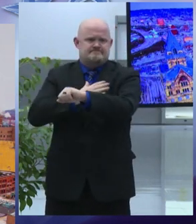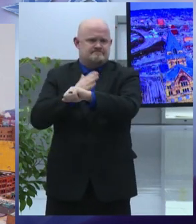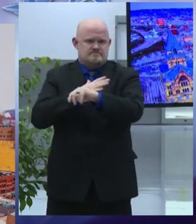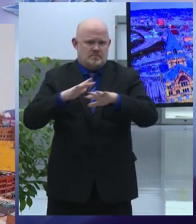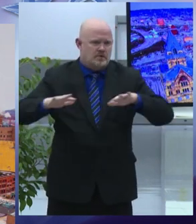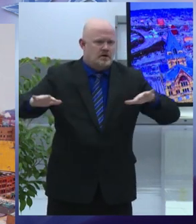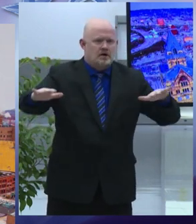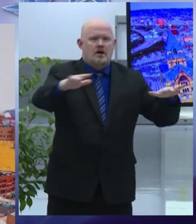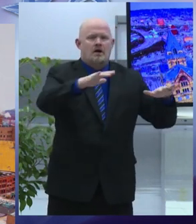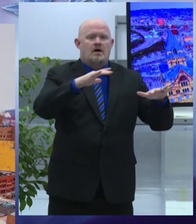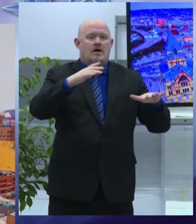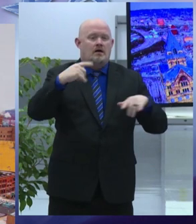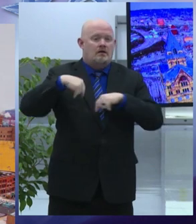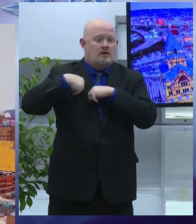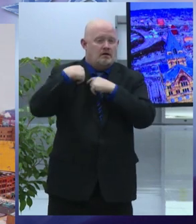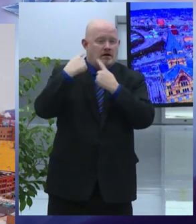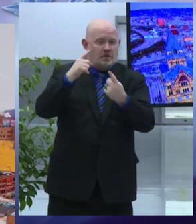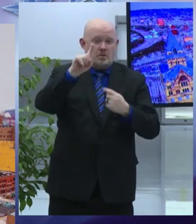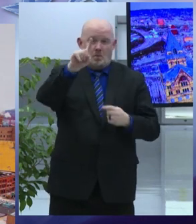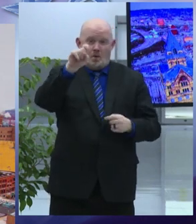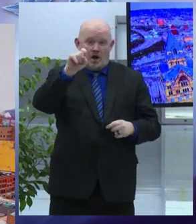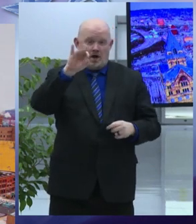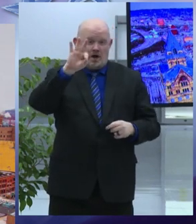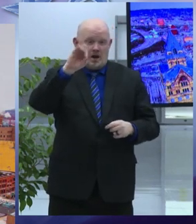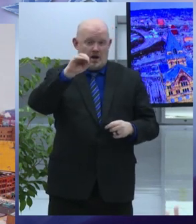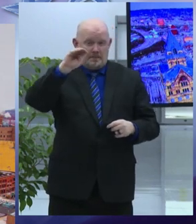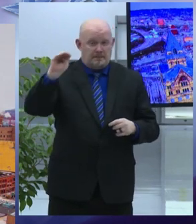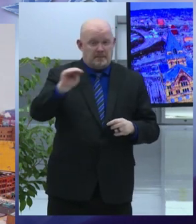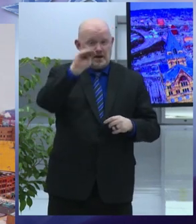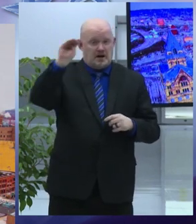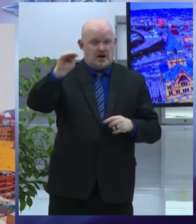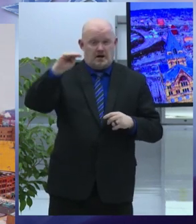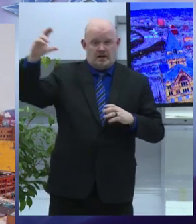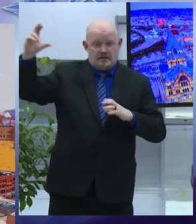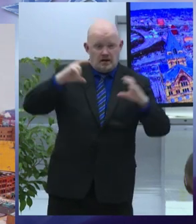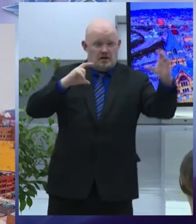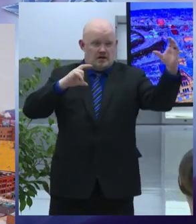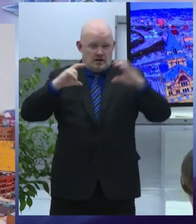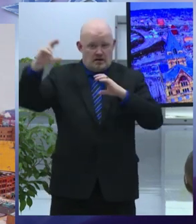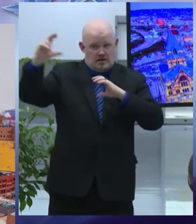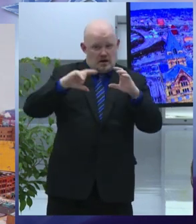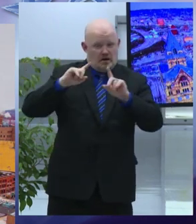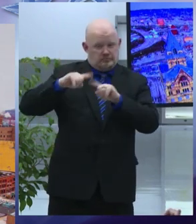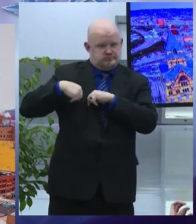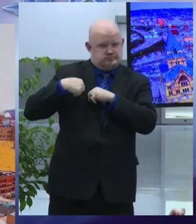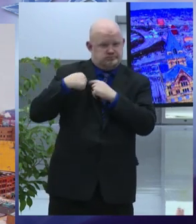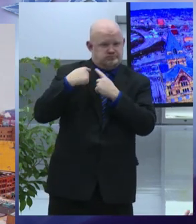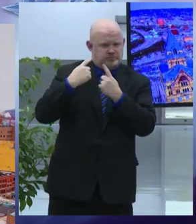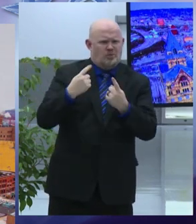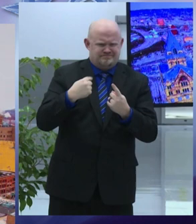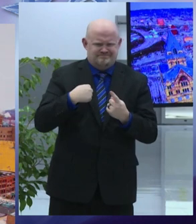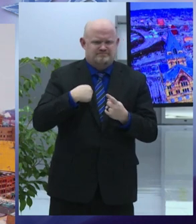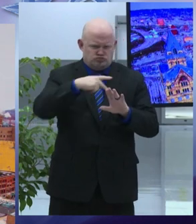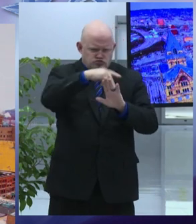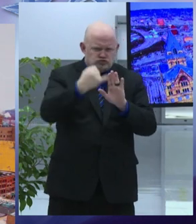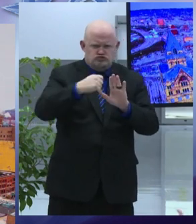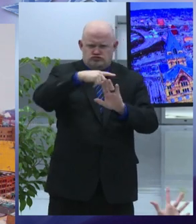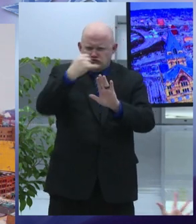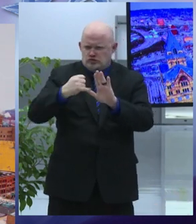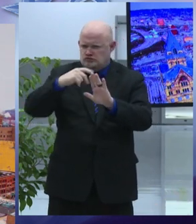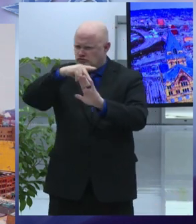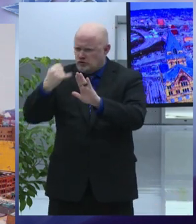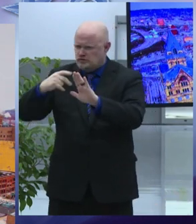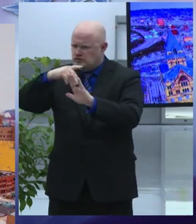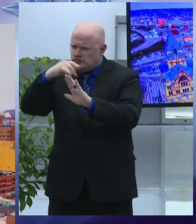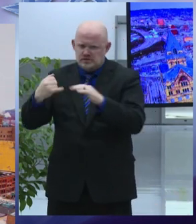think of all the projects completed or that are underway during that time the hayler fryer and coon relocation